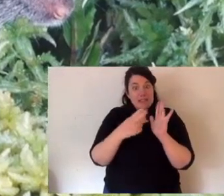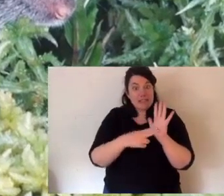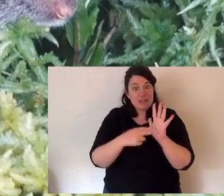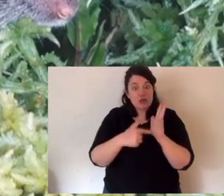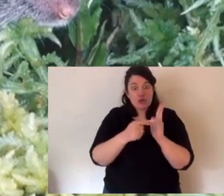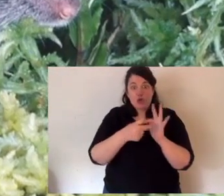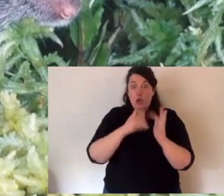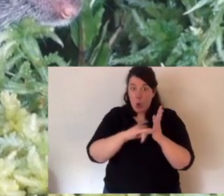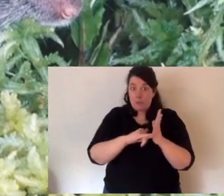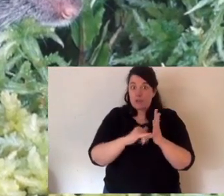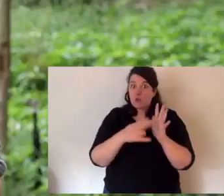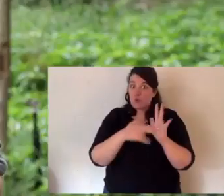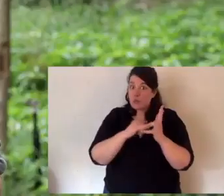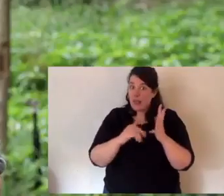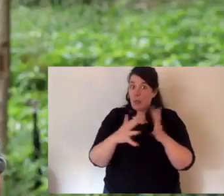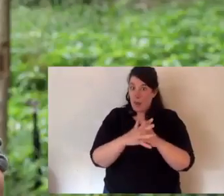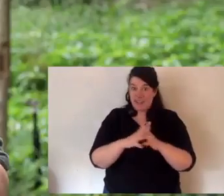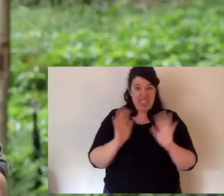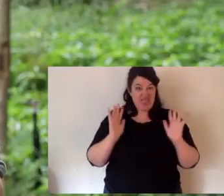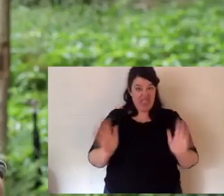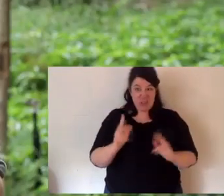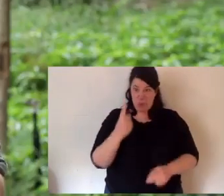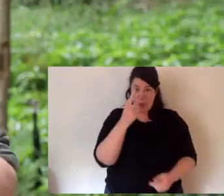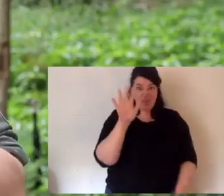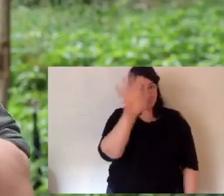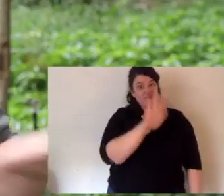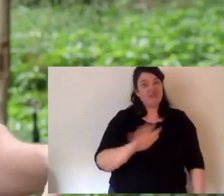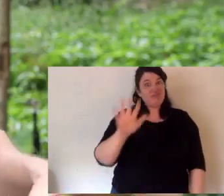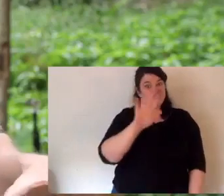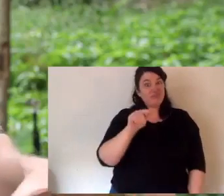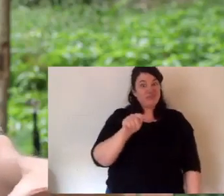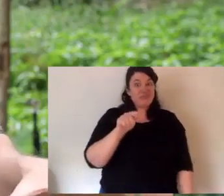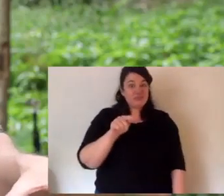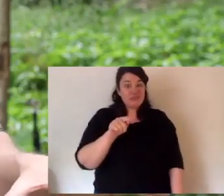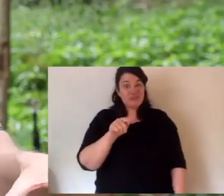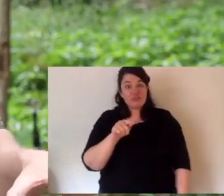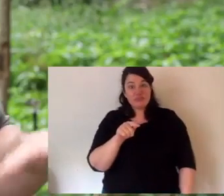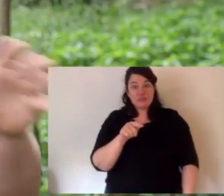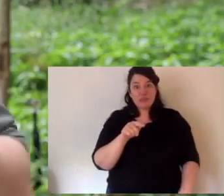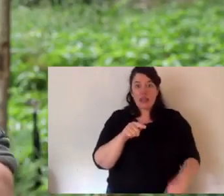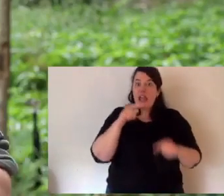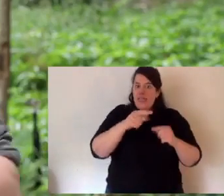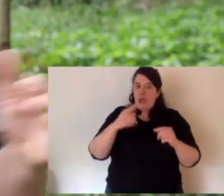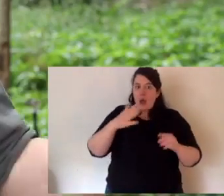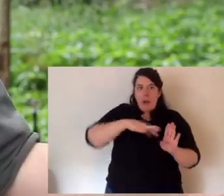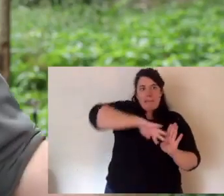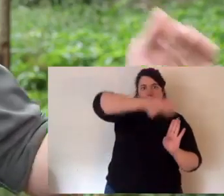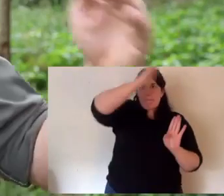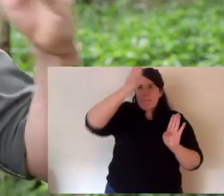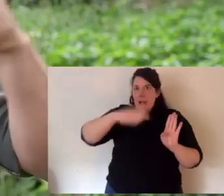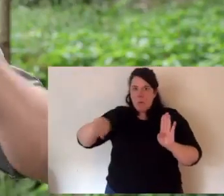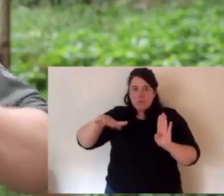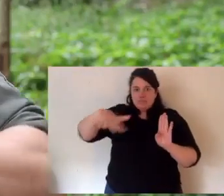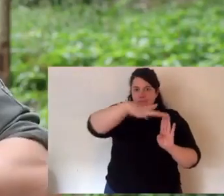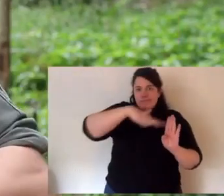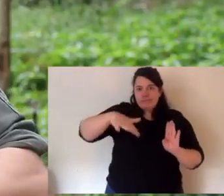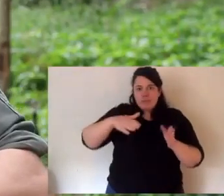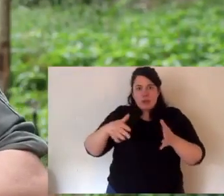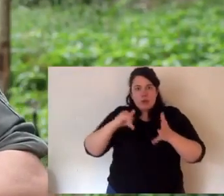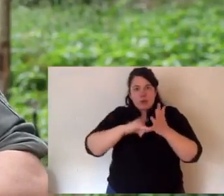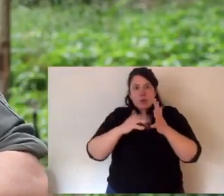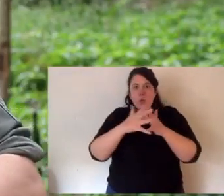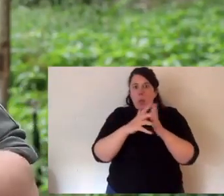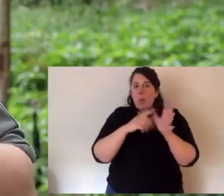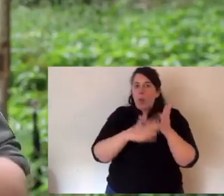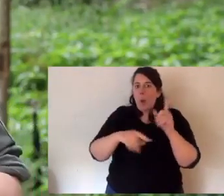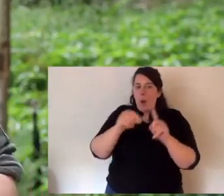rat that lives in the Barrington Tops. And that's it. Nowhere else on earth. Now the rat's numbers have been in steep decline for the last